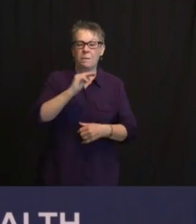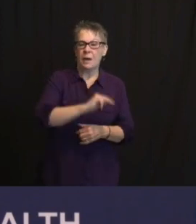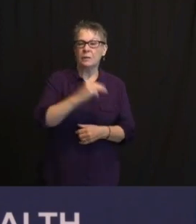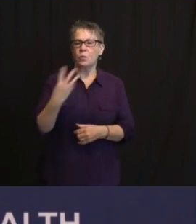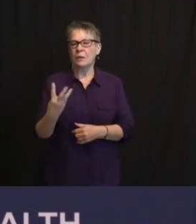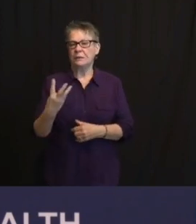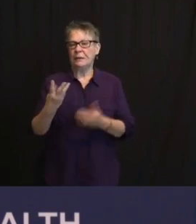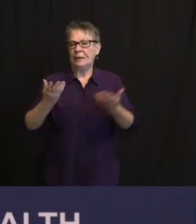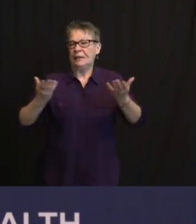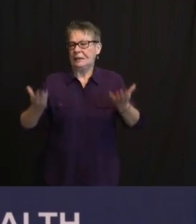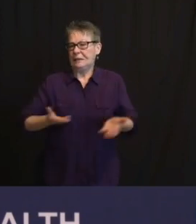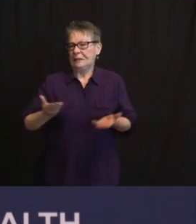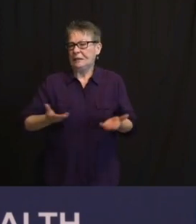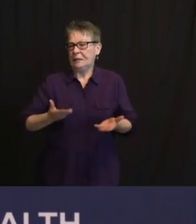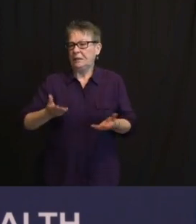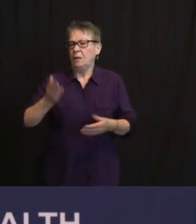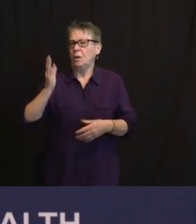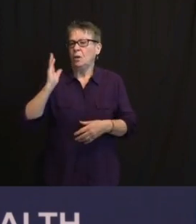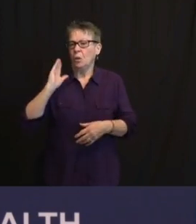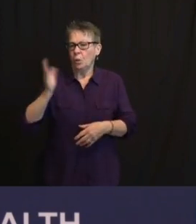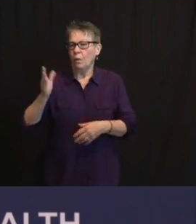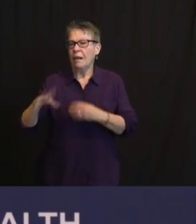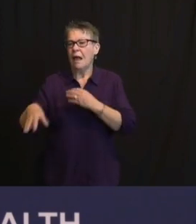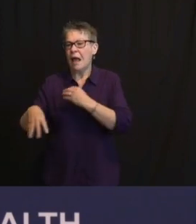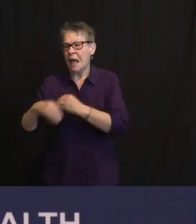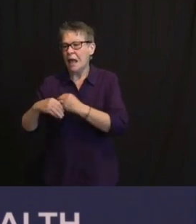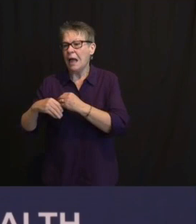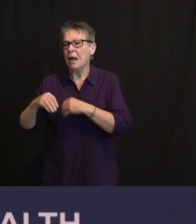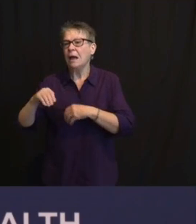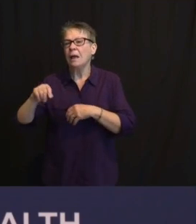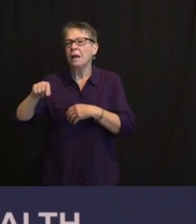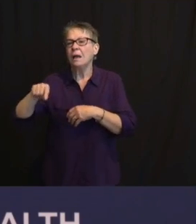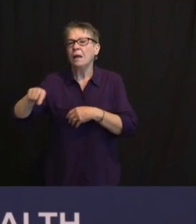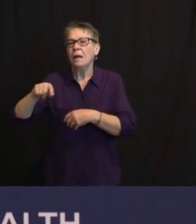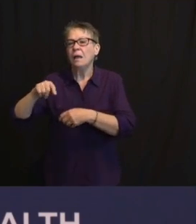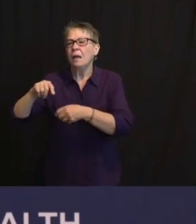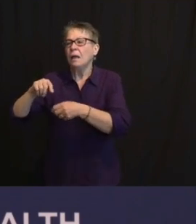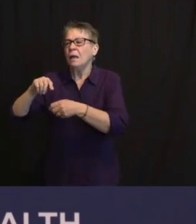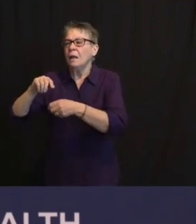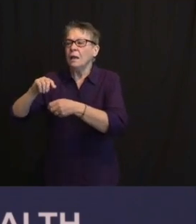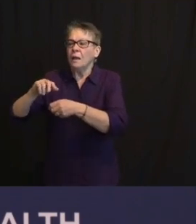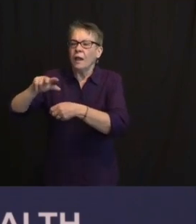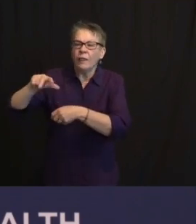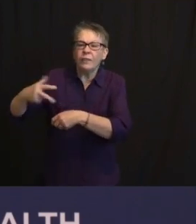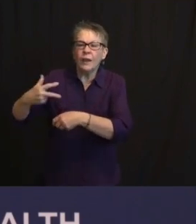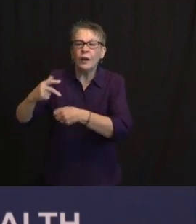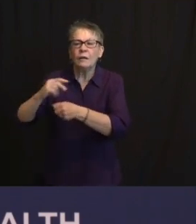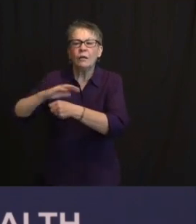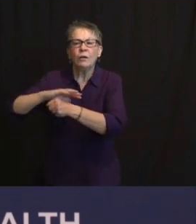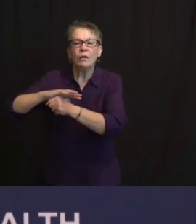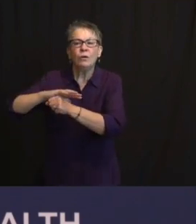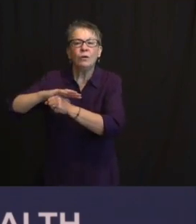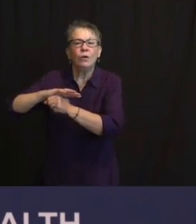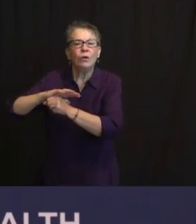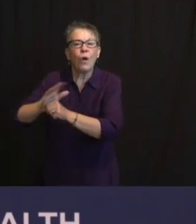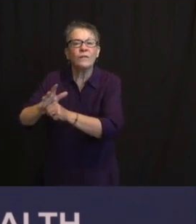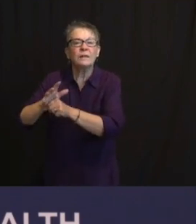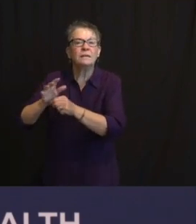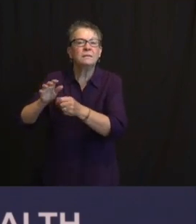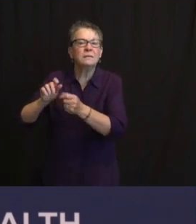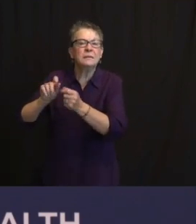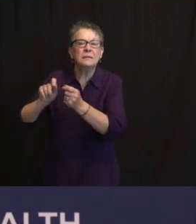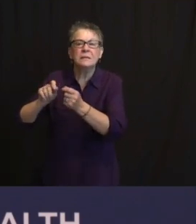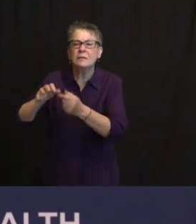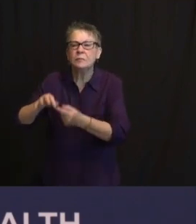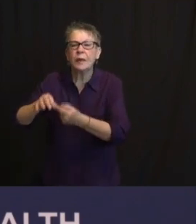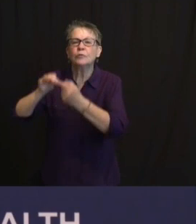IT IN COMBINATION WITH A THIRD COVID SPECIFIC ON THE ROAD STOP, AND I SUSPECT IT WILL INVOLVE SOME COMBINATION OF THE THREE